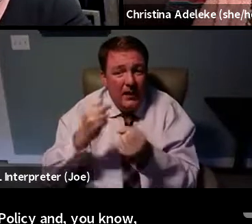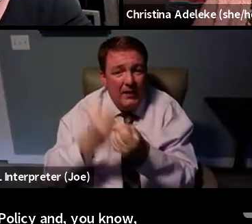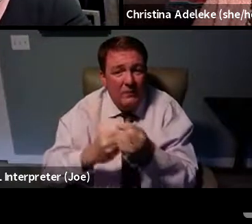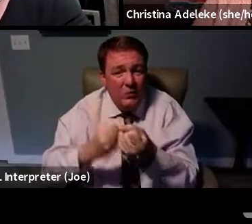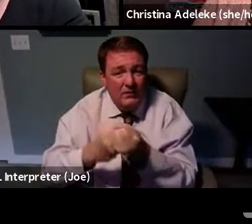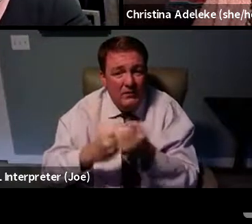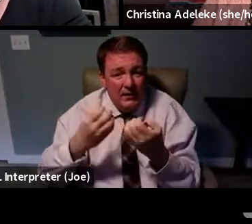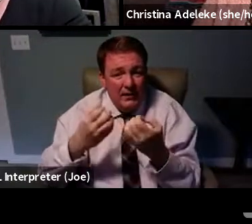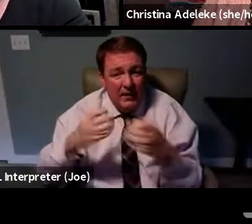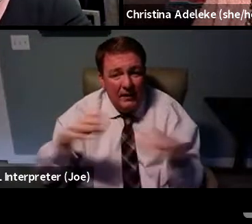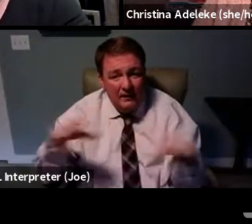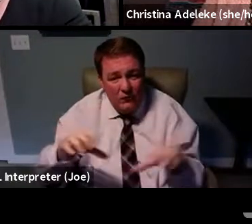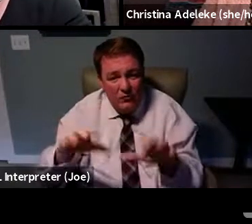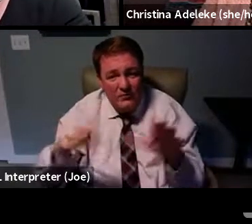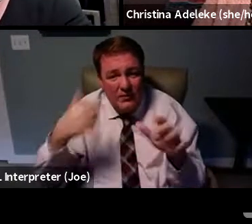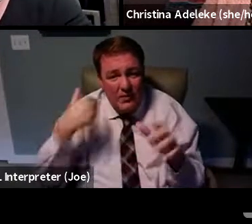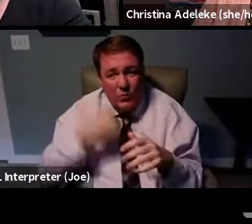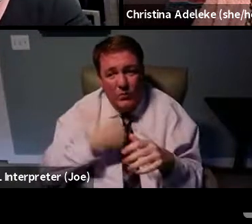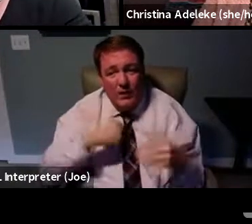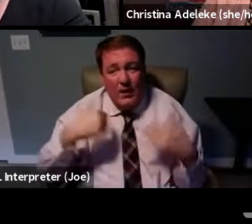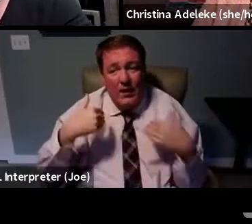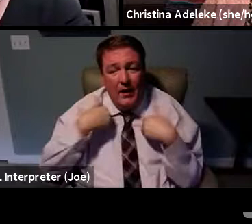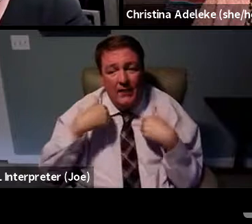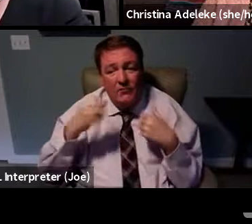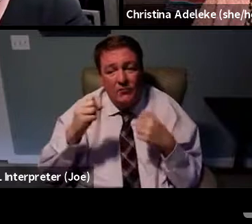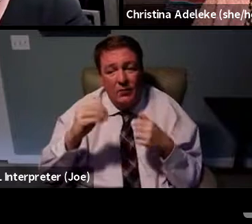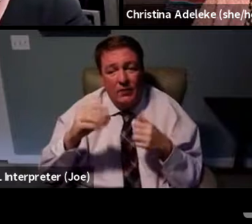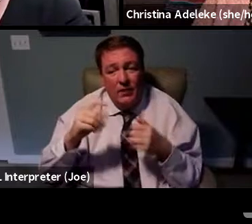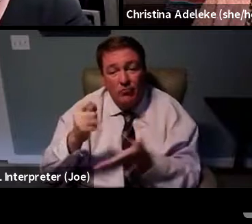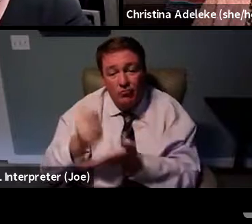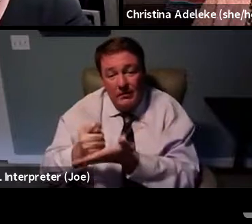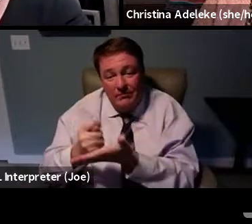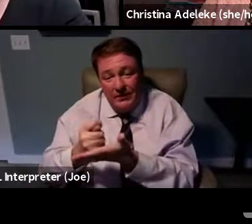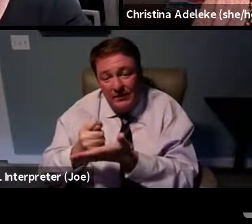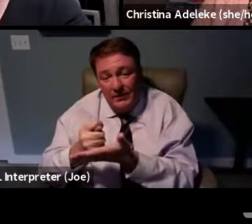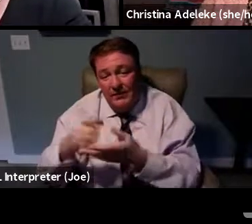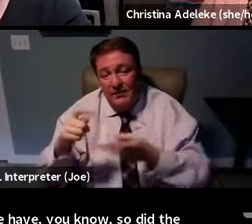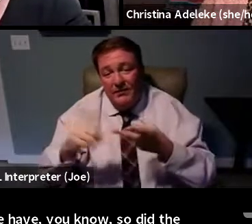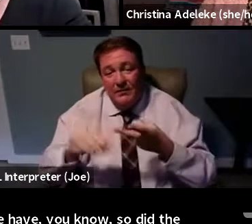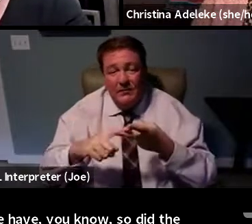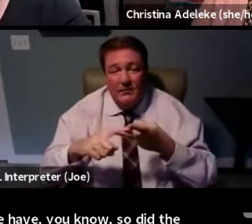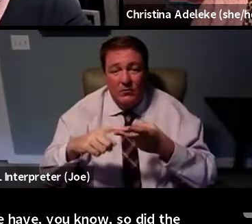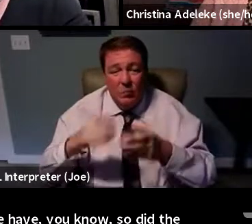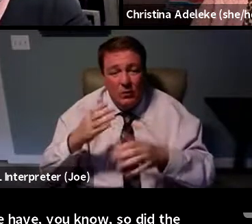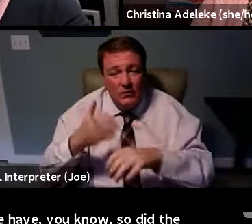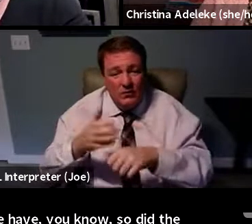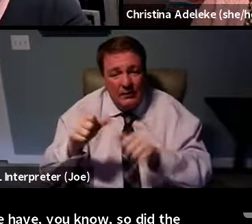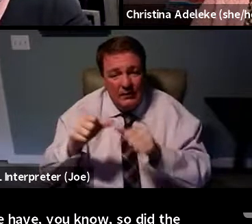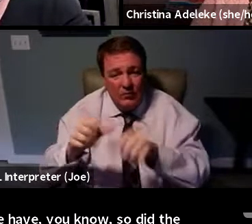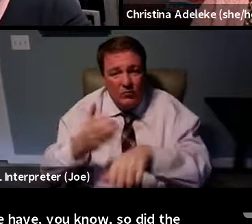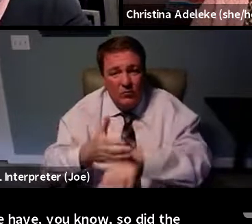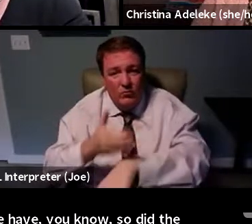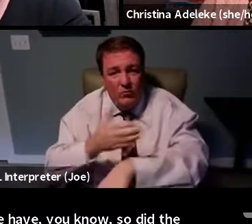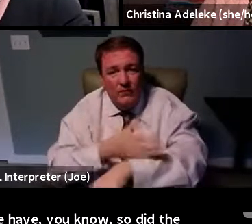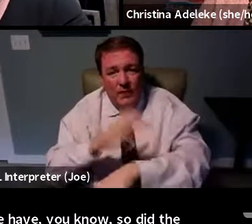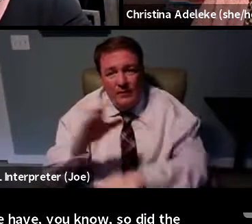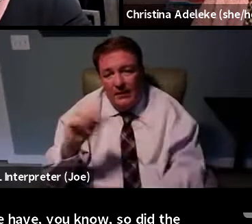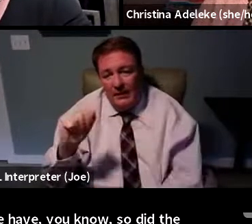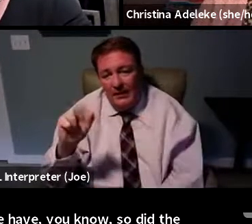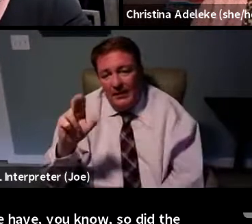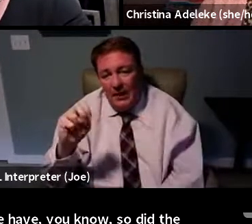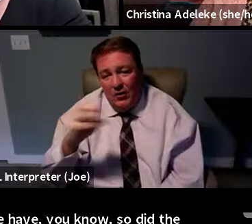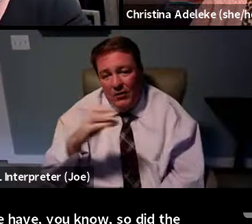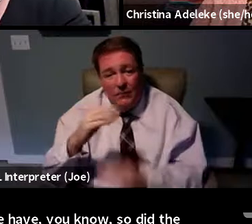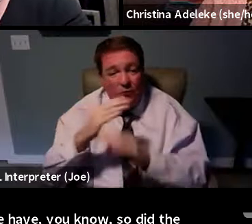have, you know, so the treatments continue to improve, but also the care and the prevention